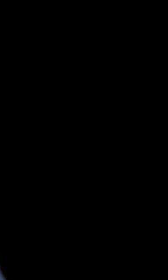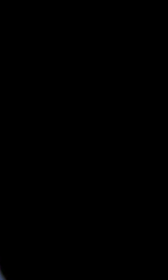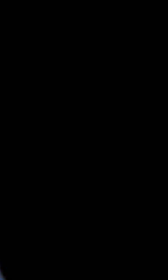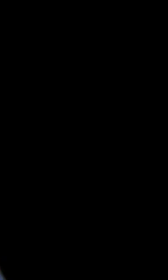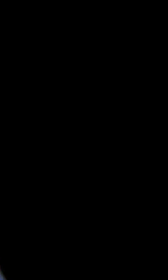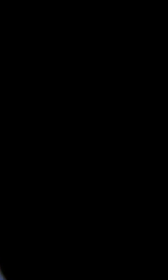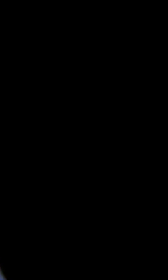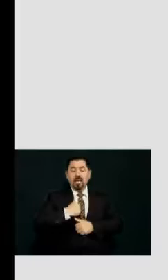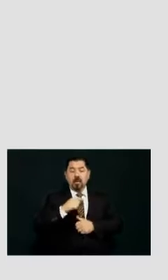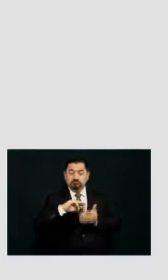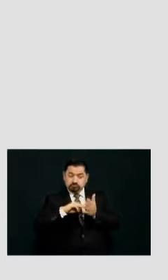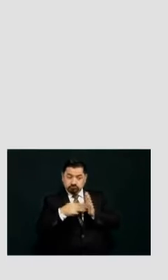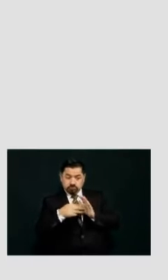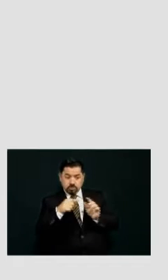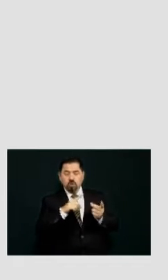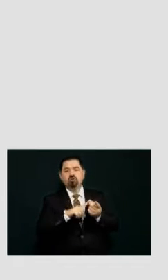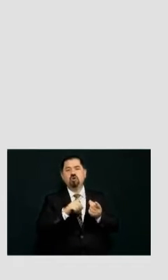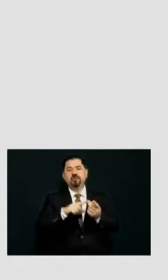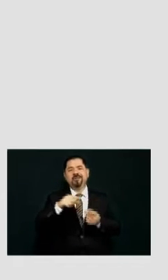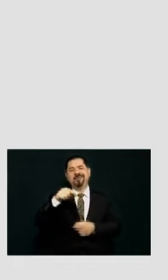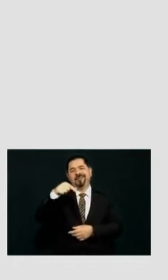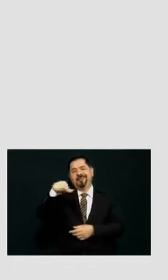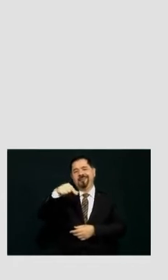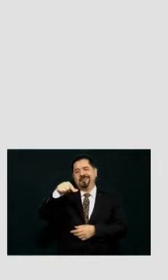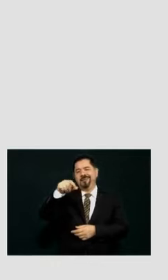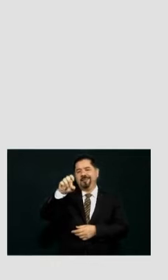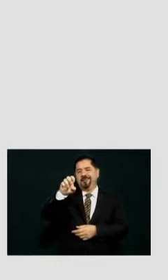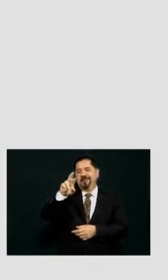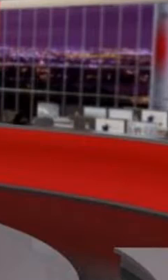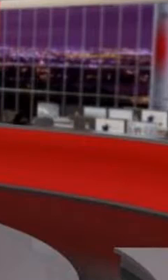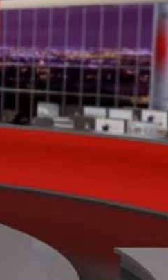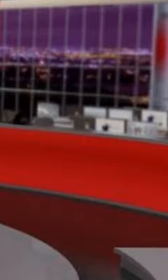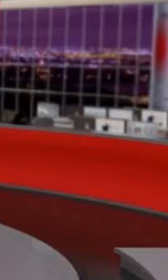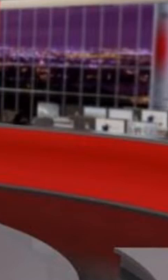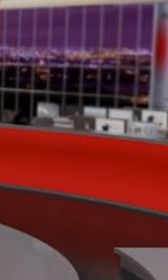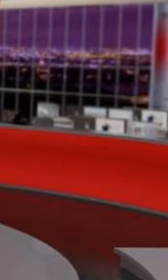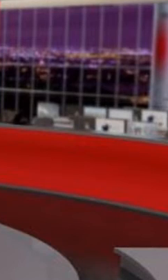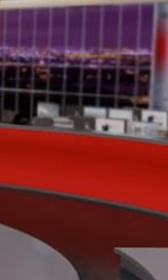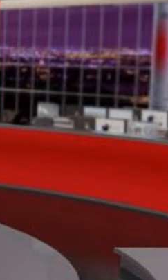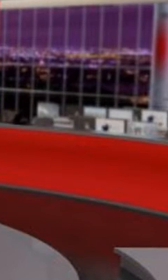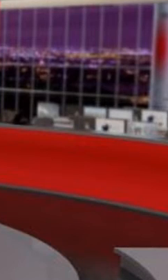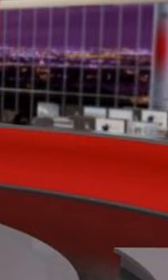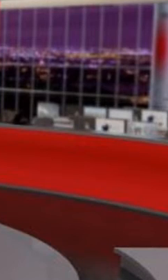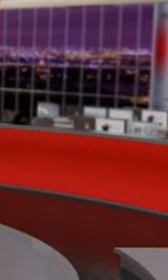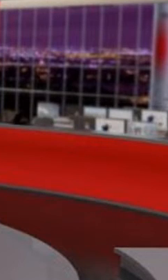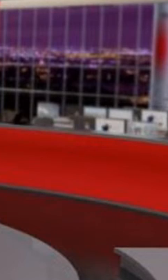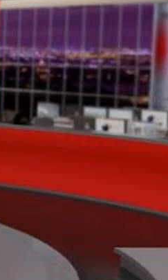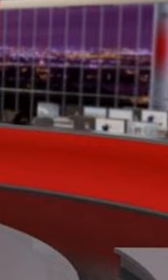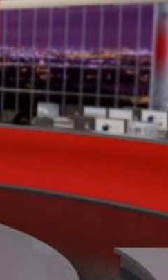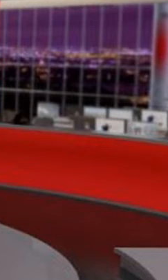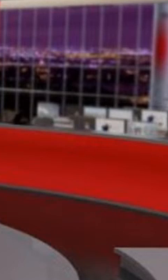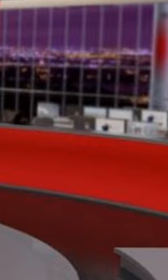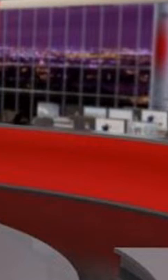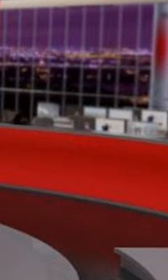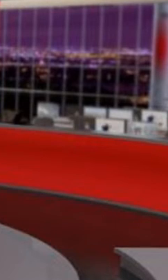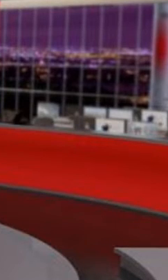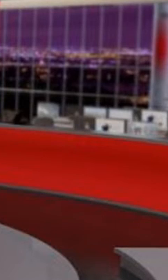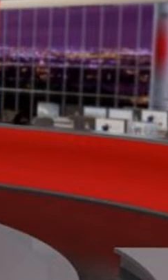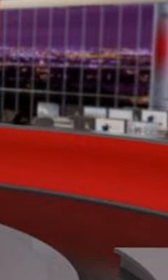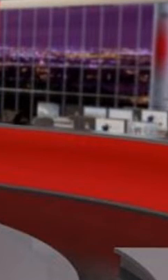oh my word sorry guys i'm trying to find the best setup for you and even this one